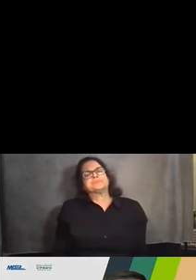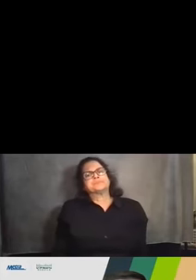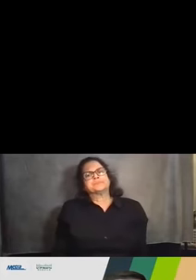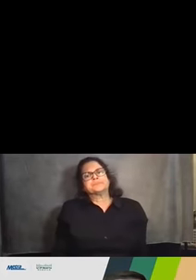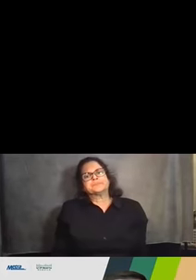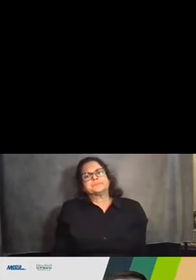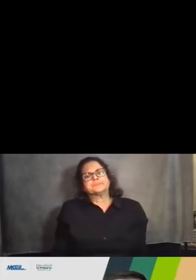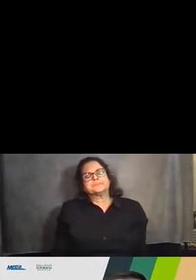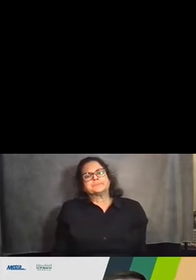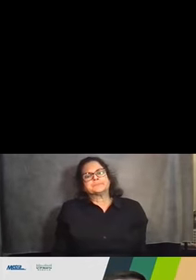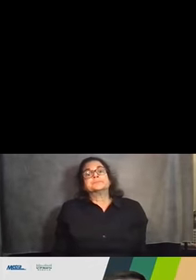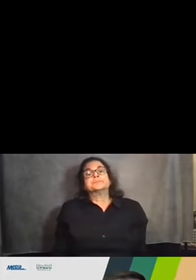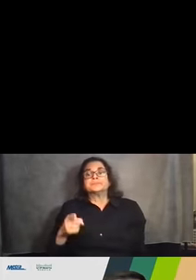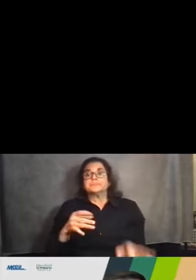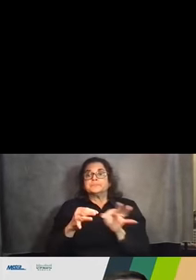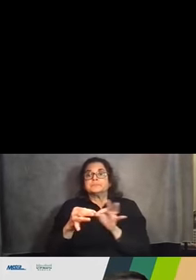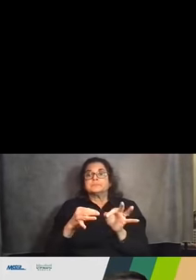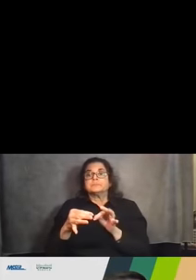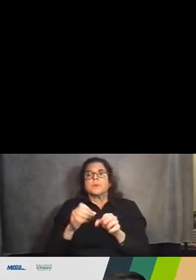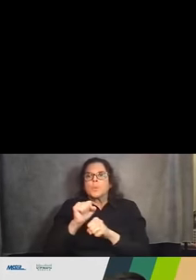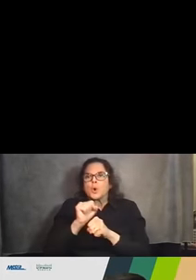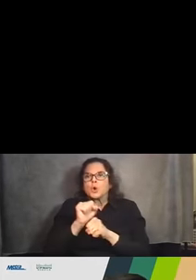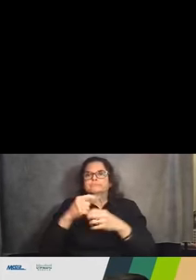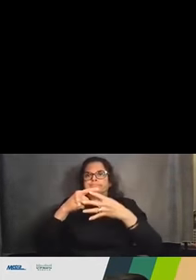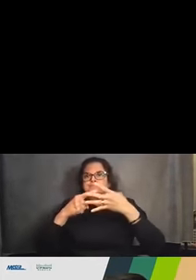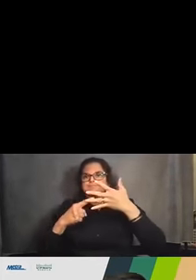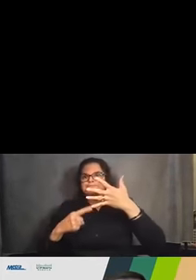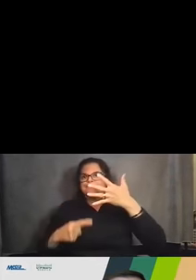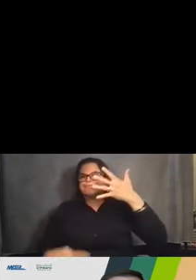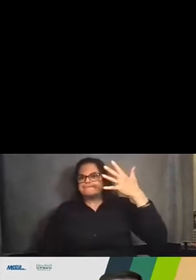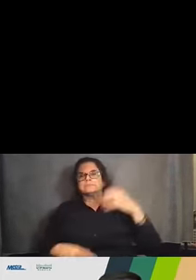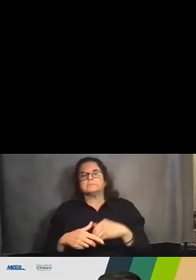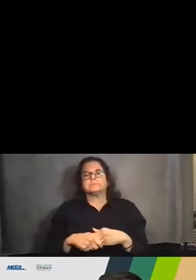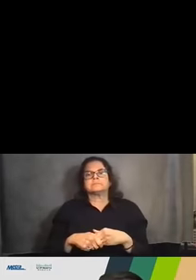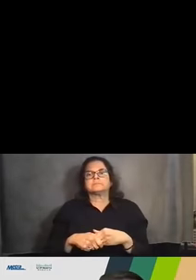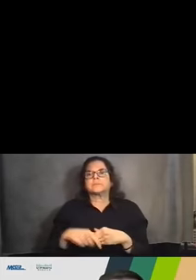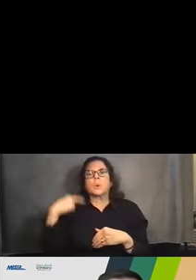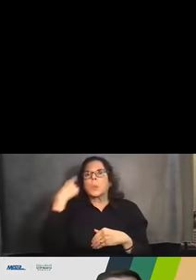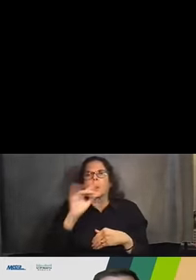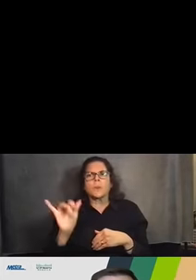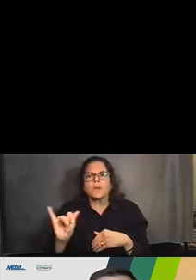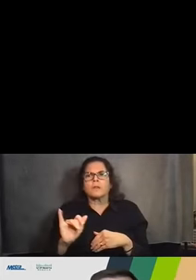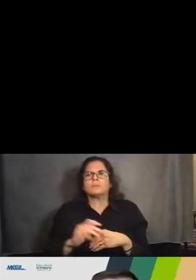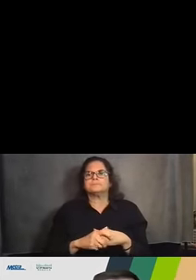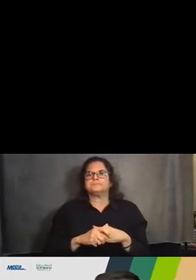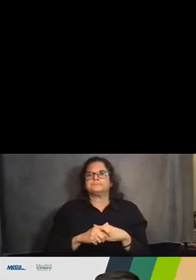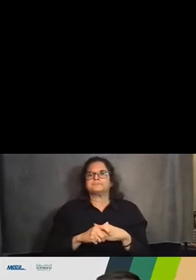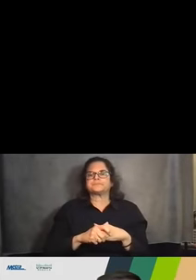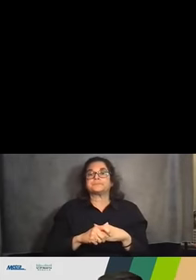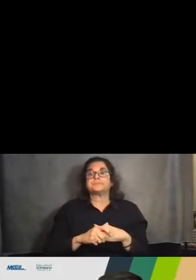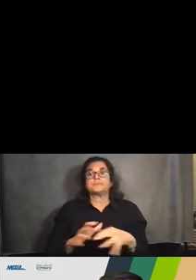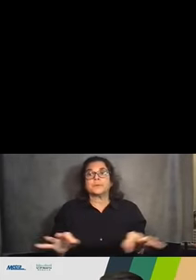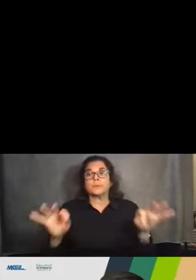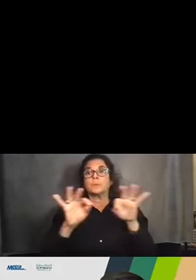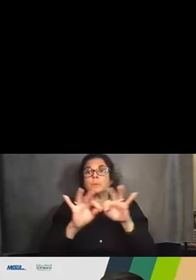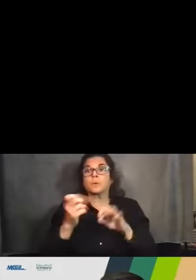So I'll talk a little bit about the work and highlight what's gonna what you know what this could look like. It's important to understand that